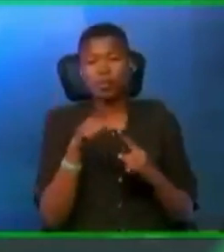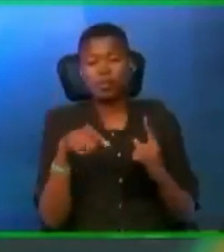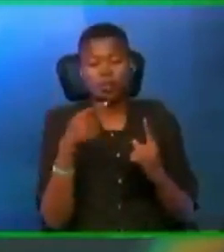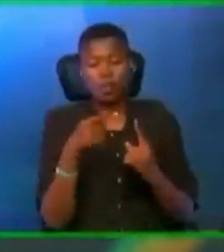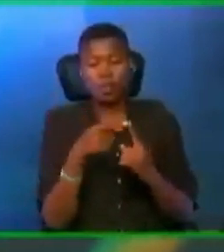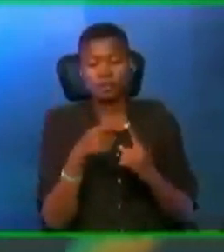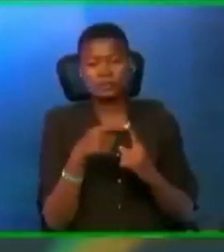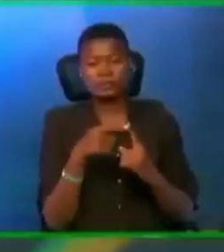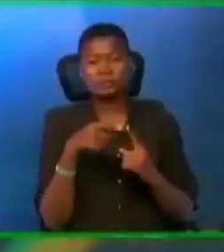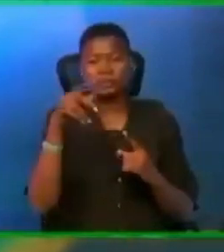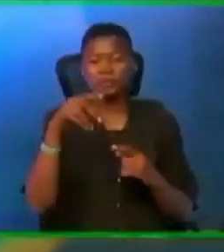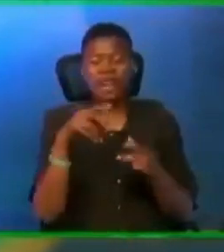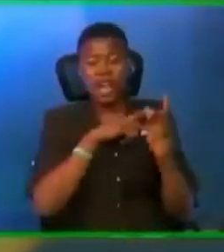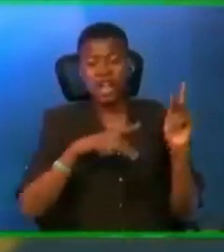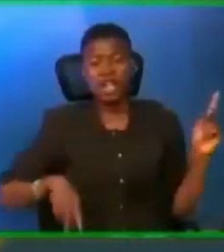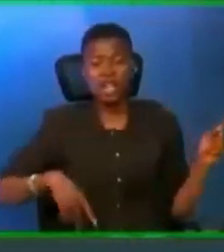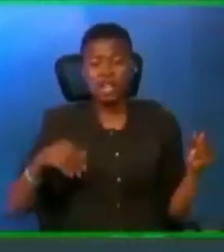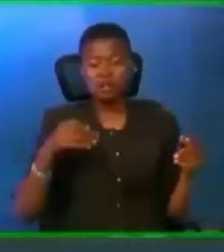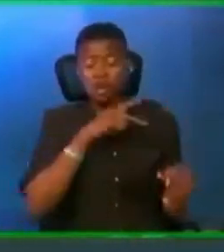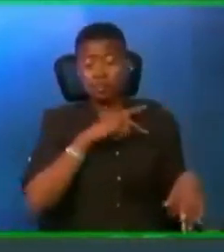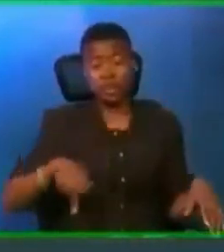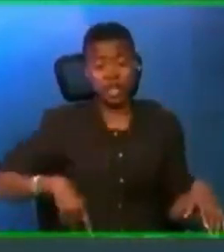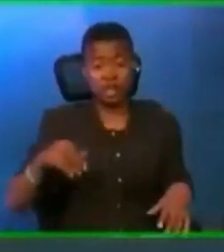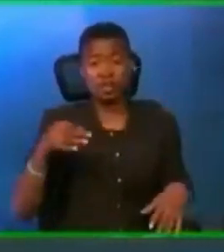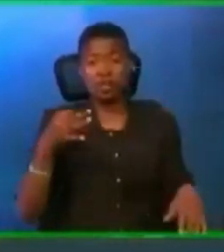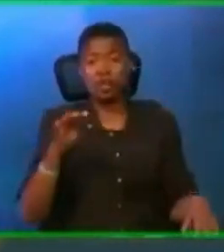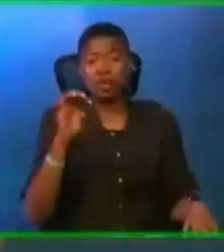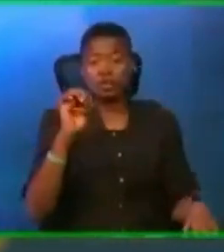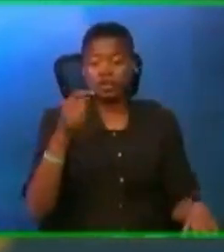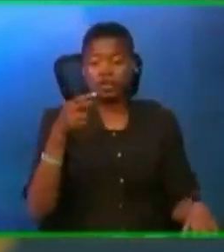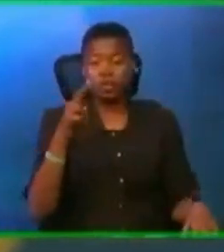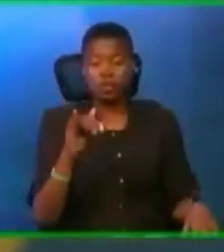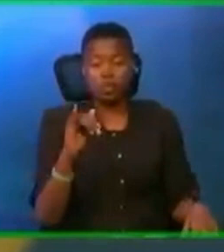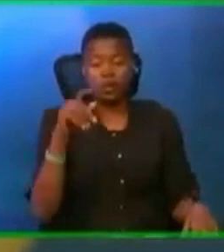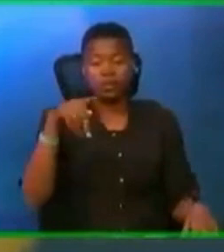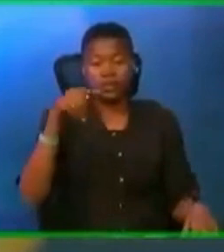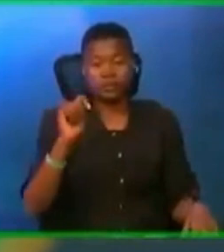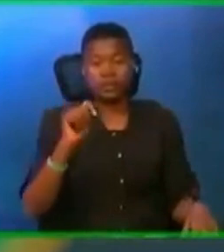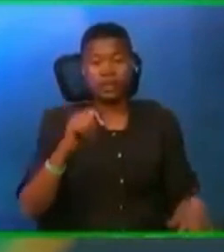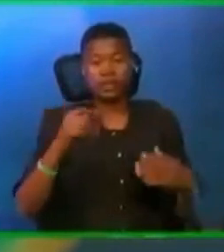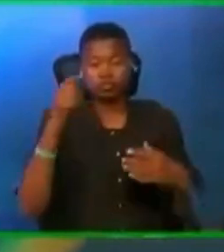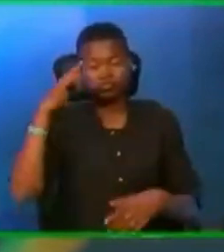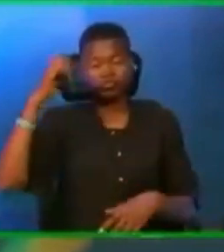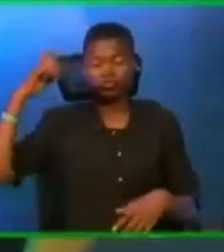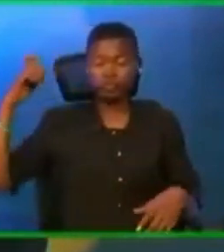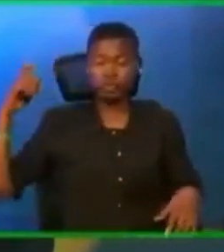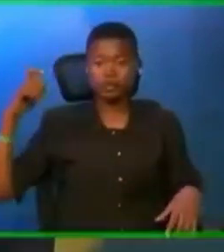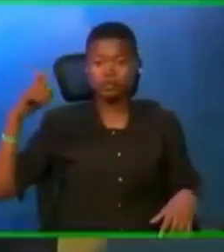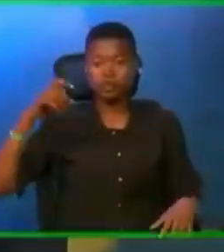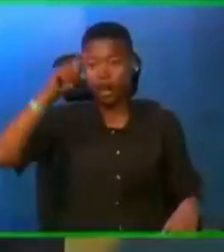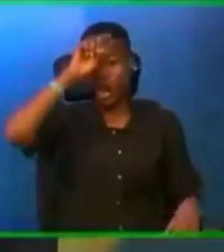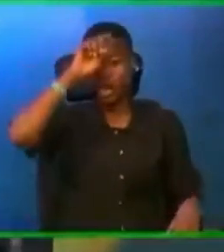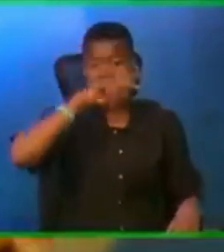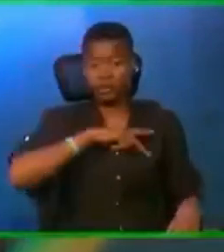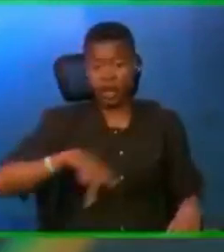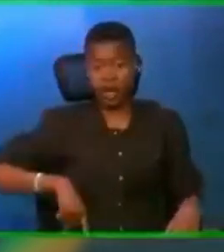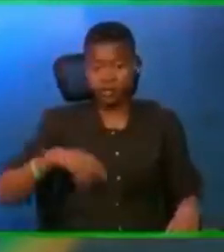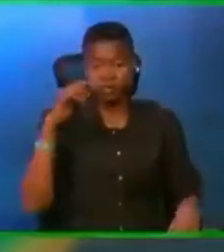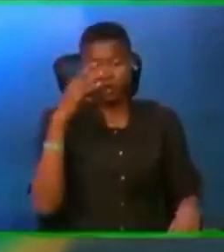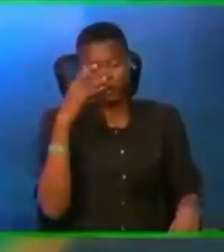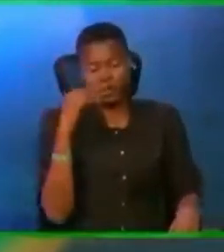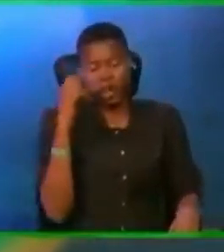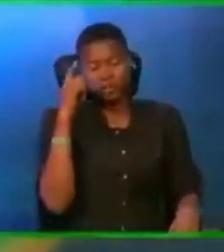When Pharaoh had a dream, he rose up from his dream. He remembered the dream, but he didn't know the interpretation.